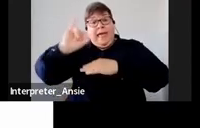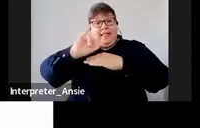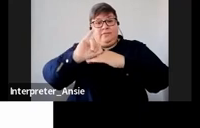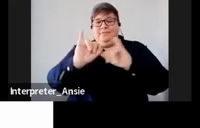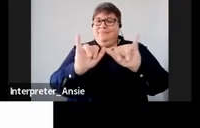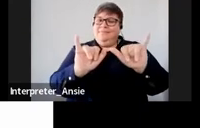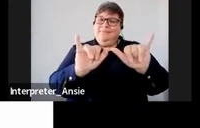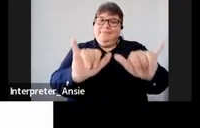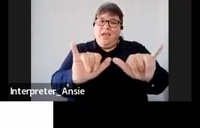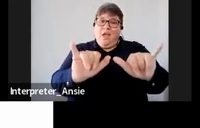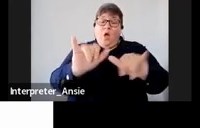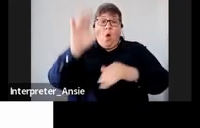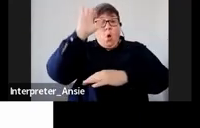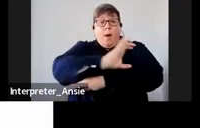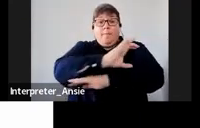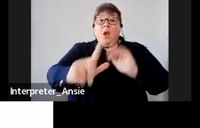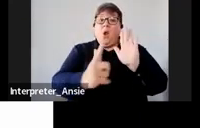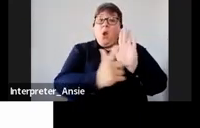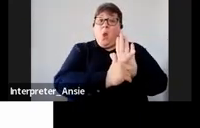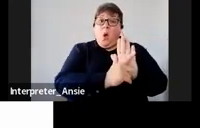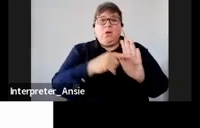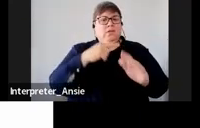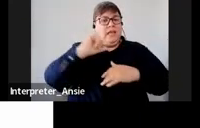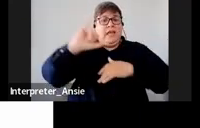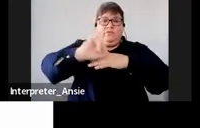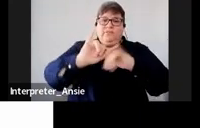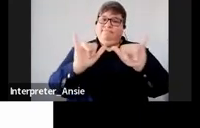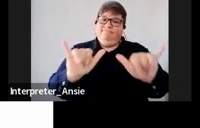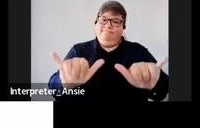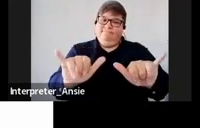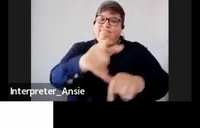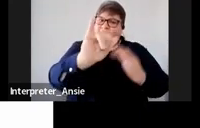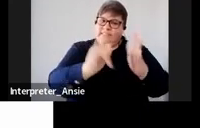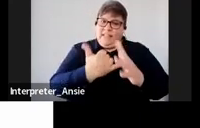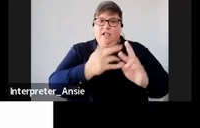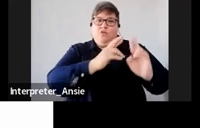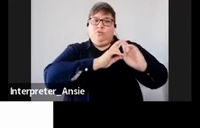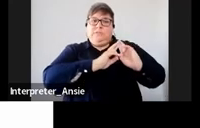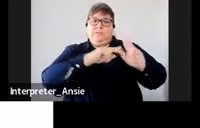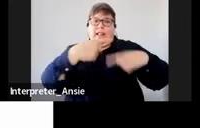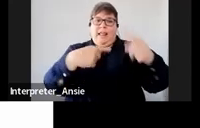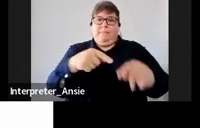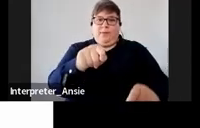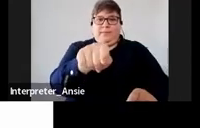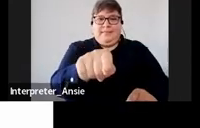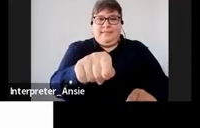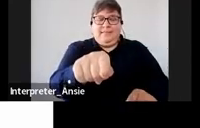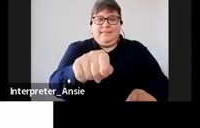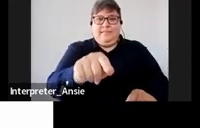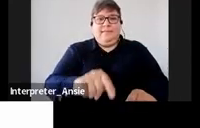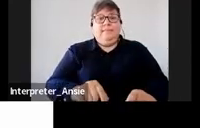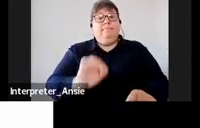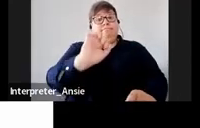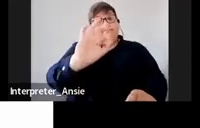law with regard to the interest rules applies you are still liable for that particular interest so these are the benefits